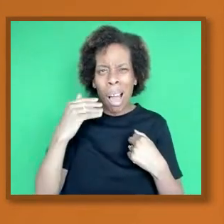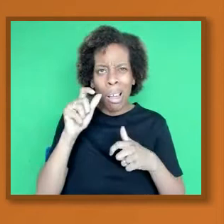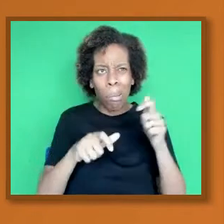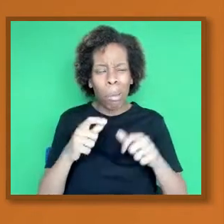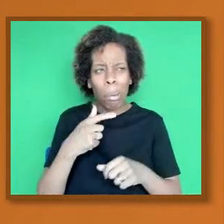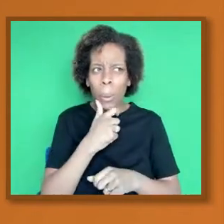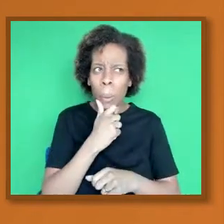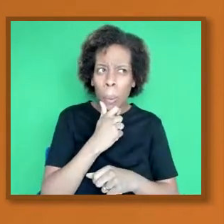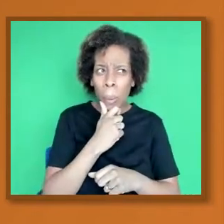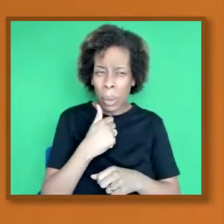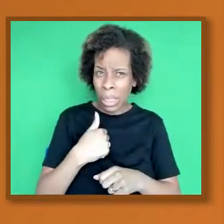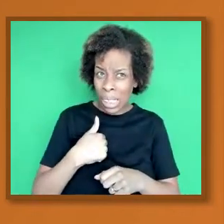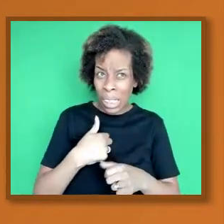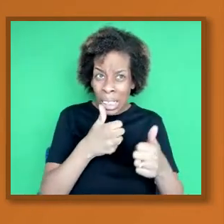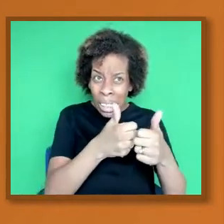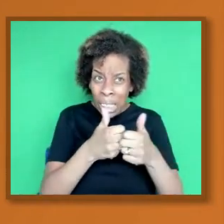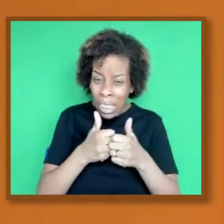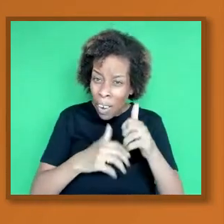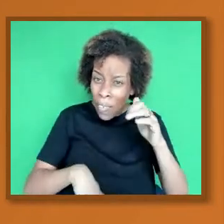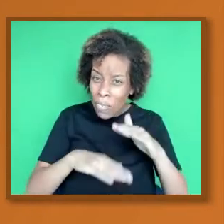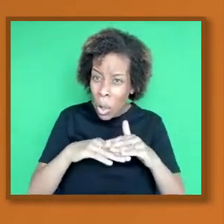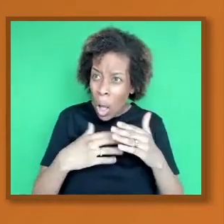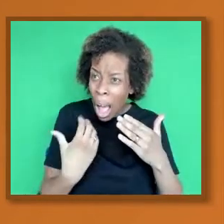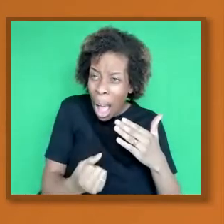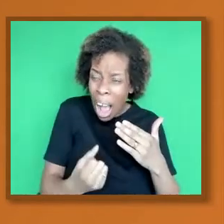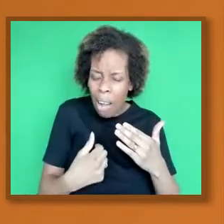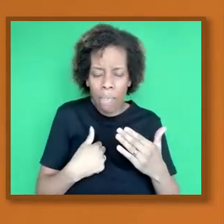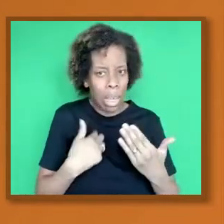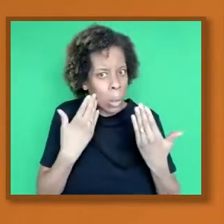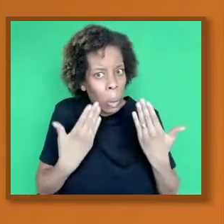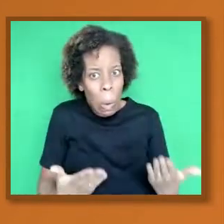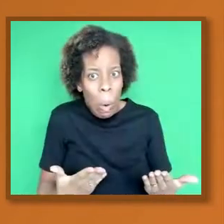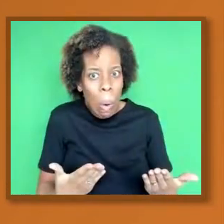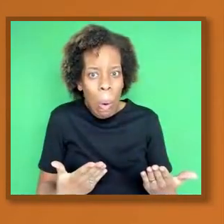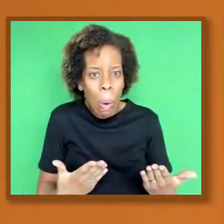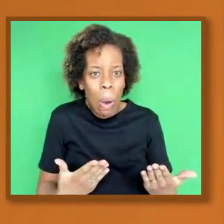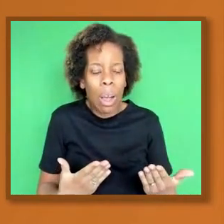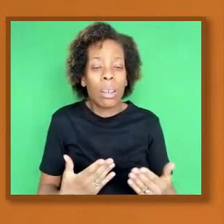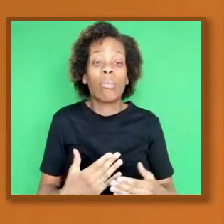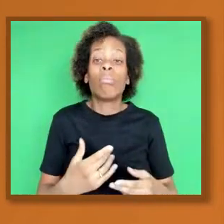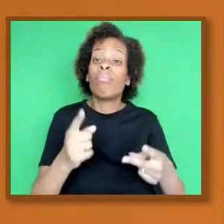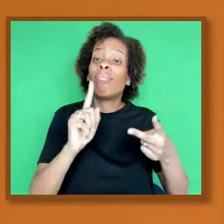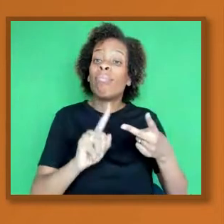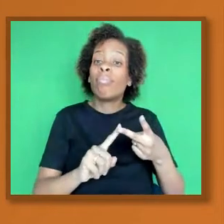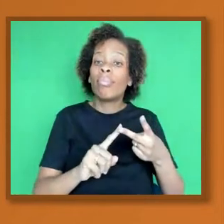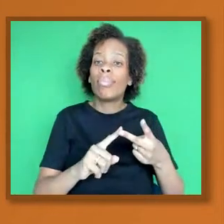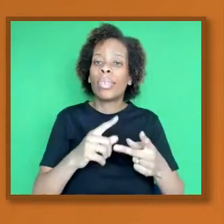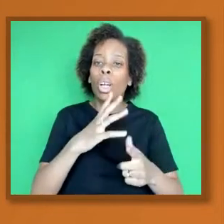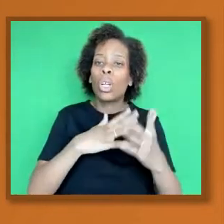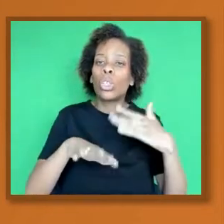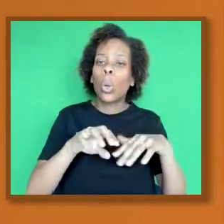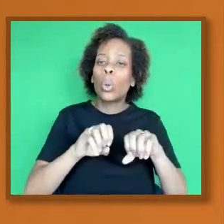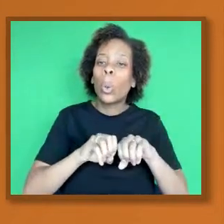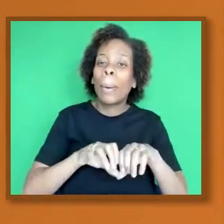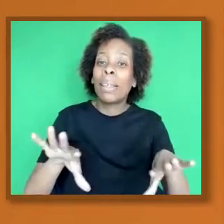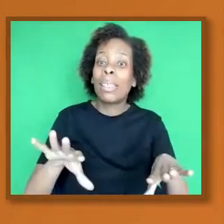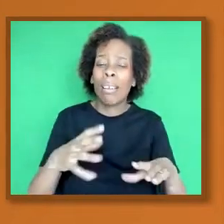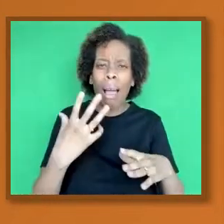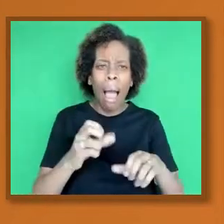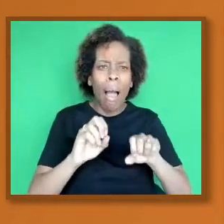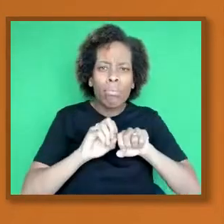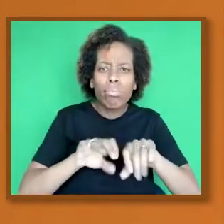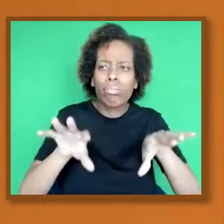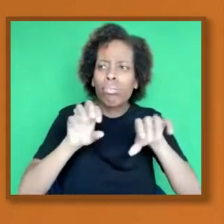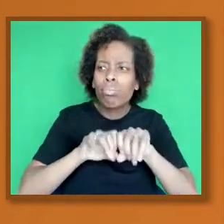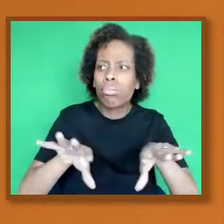ideas about things like social media and the concepts which come out from social media, the conspiracy theories.